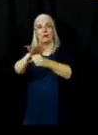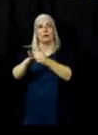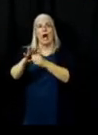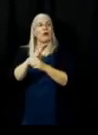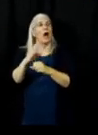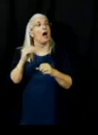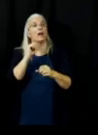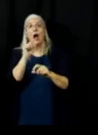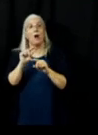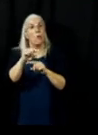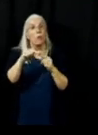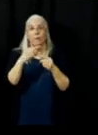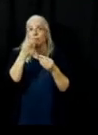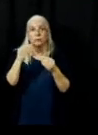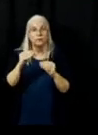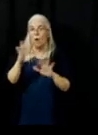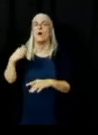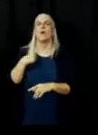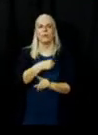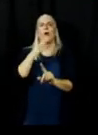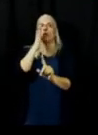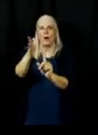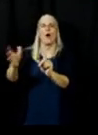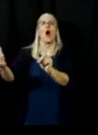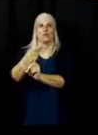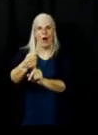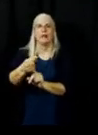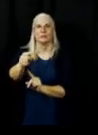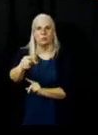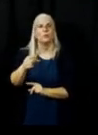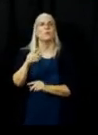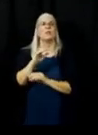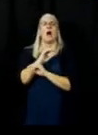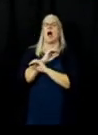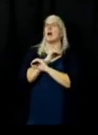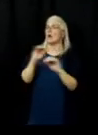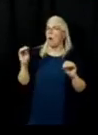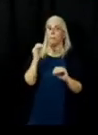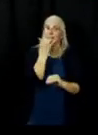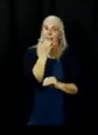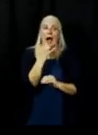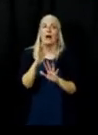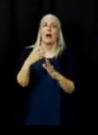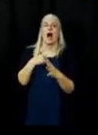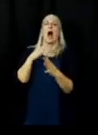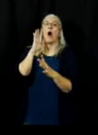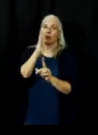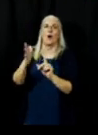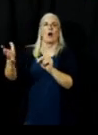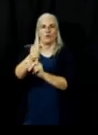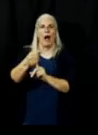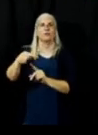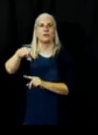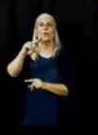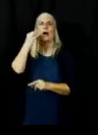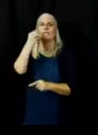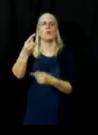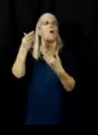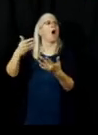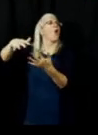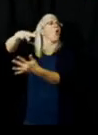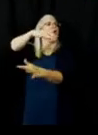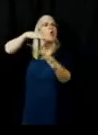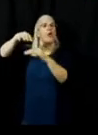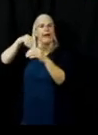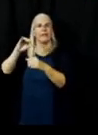want there to be no mistake again I am fully committed to protecting people's property I will do so to the best of my